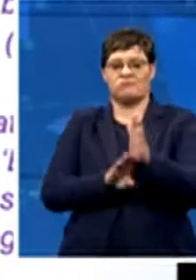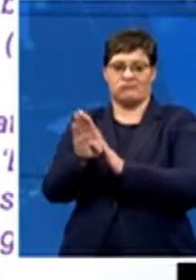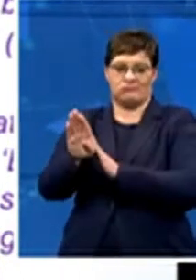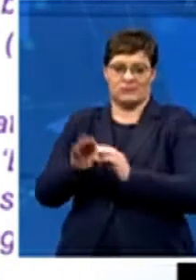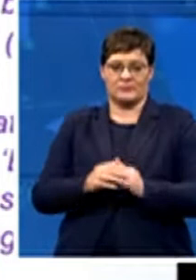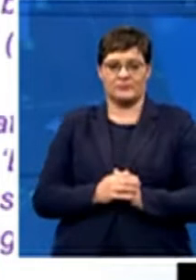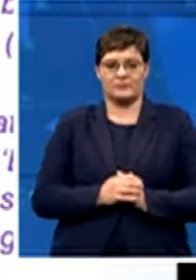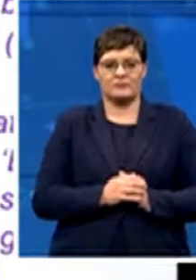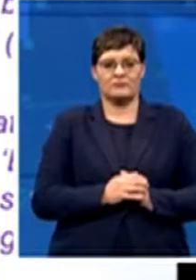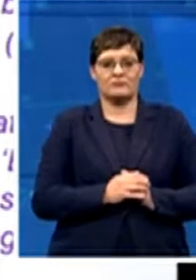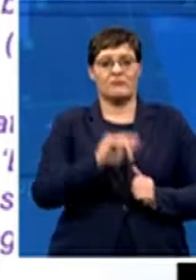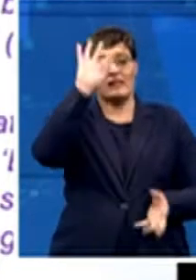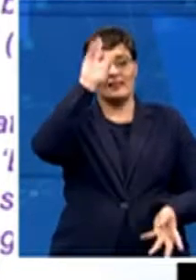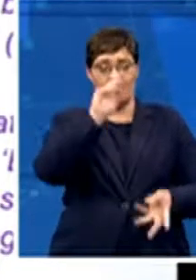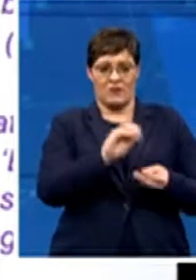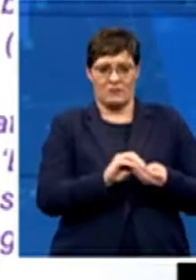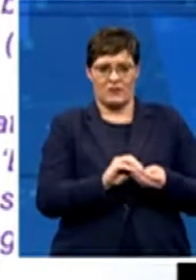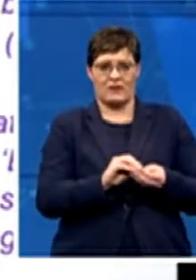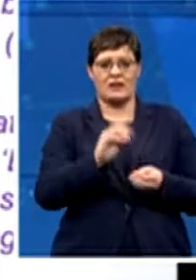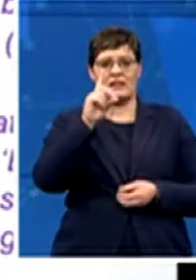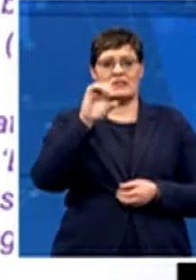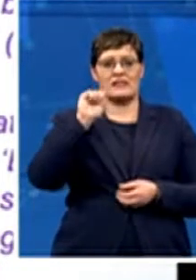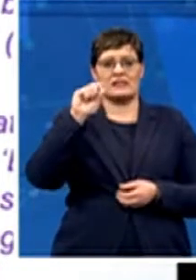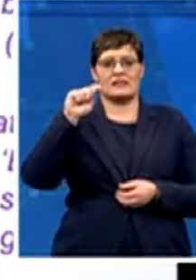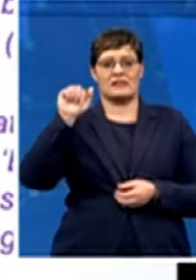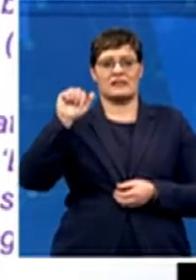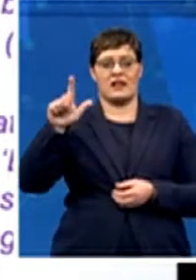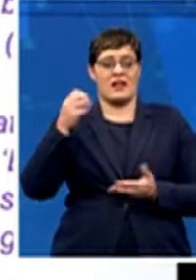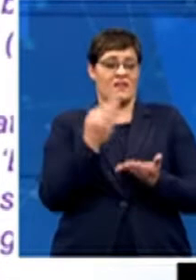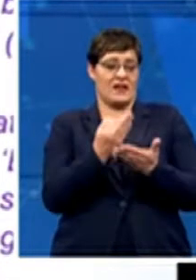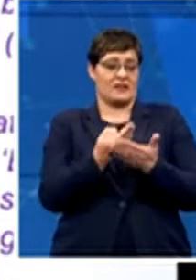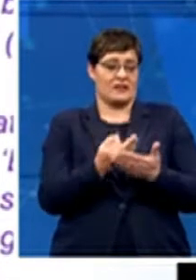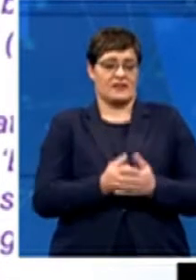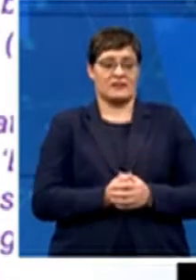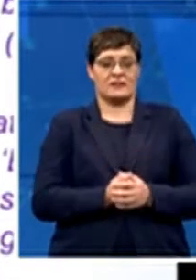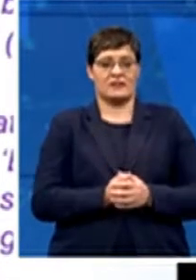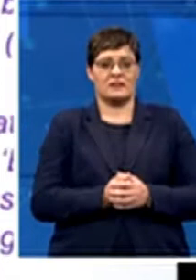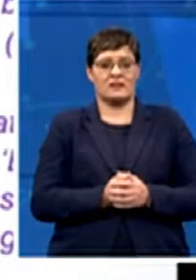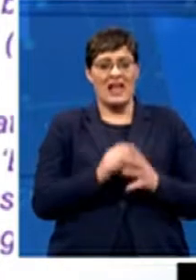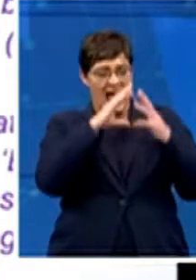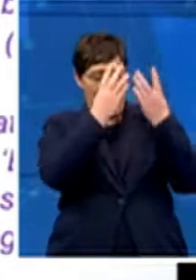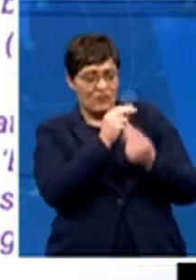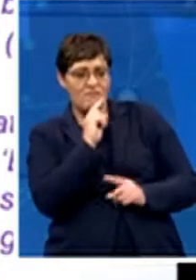factors, because again, almost everything that you have heard in the last two days from